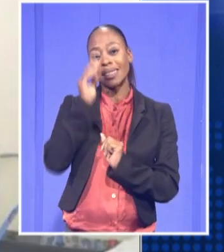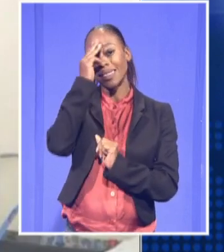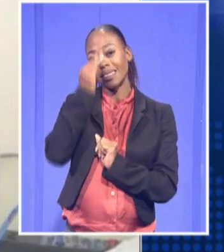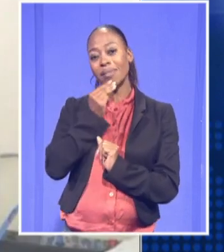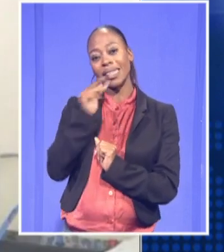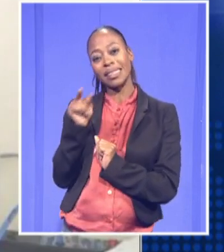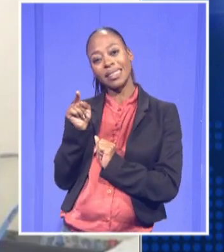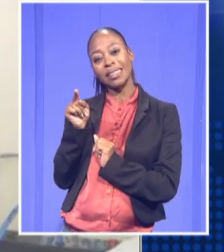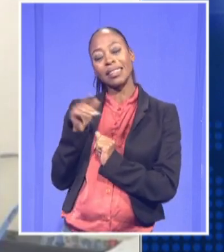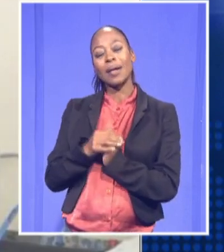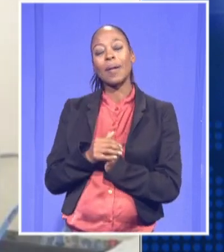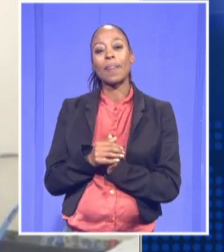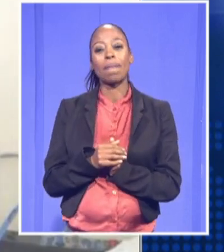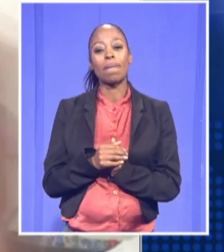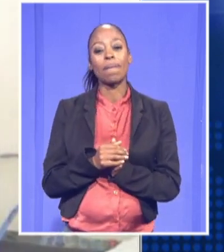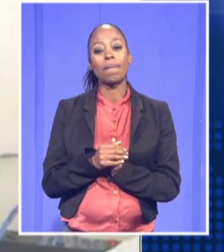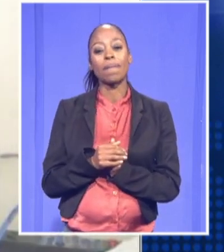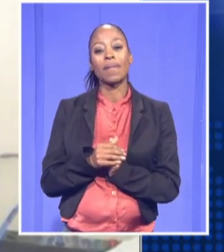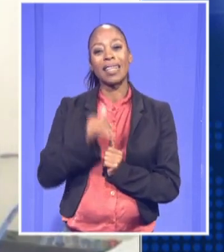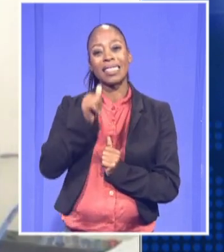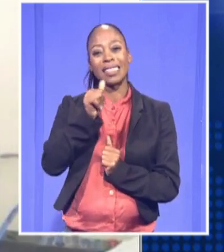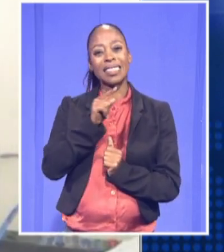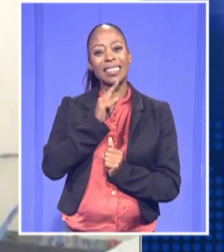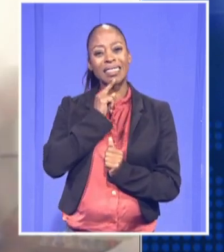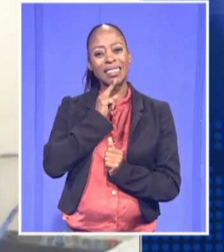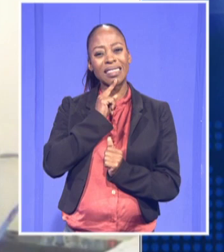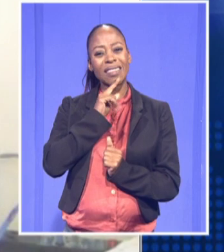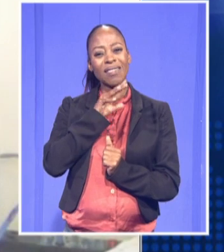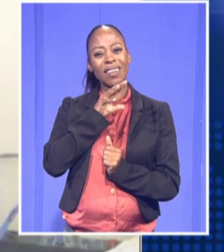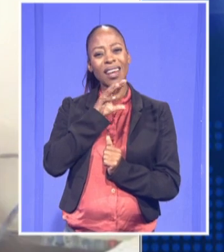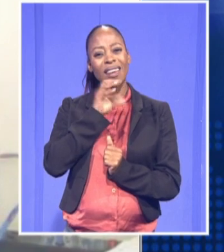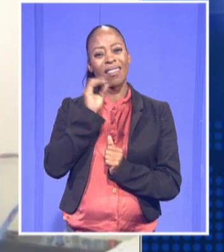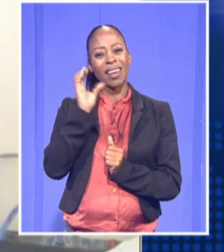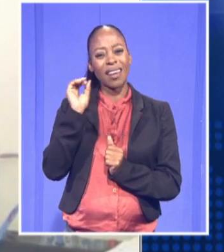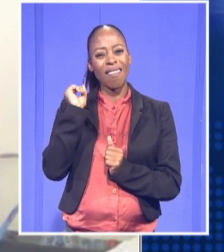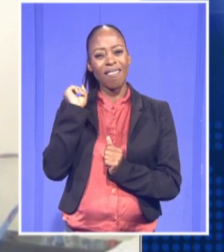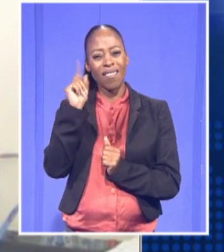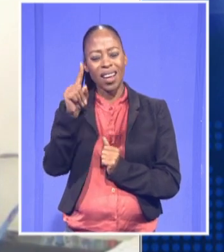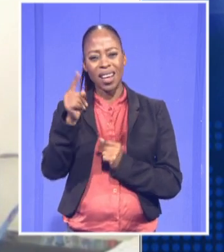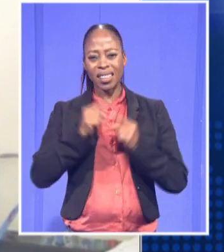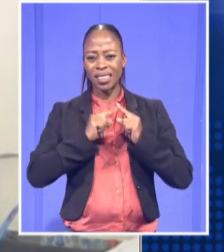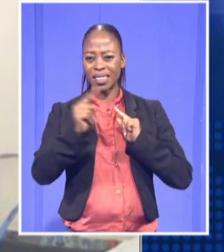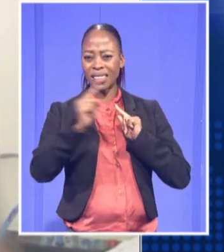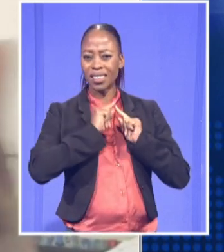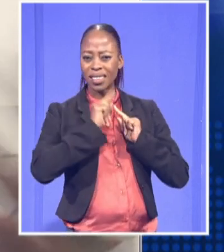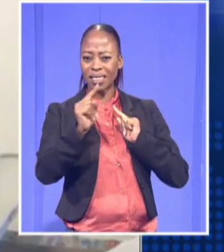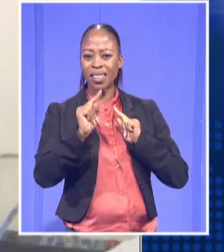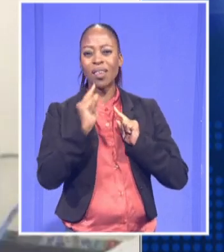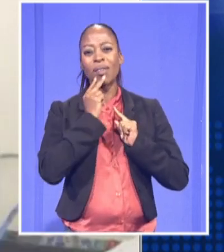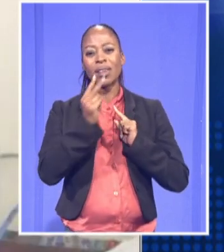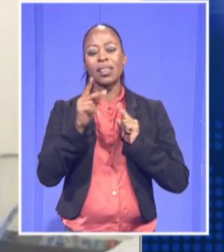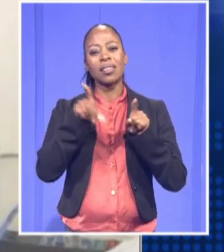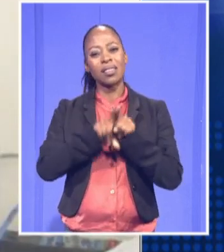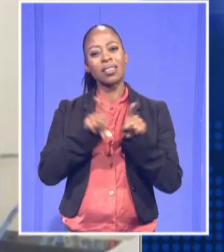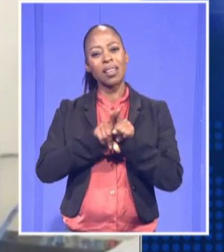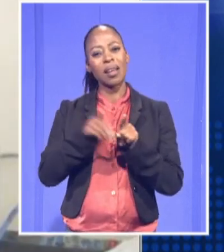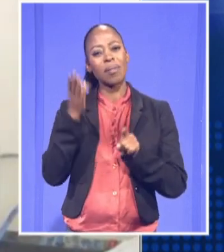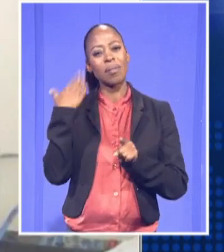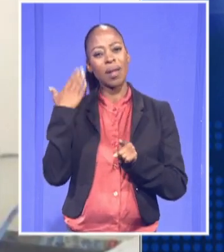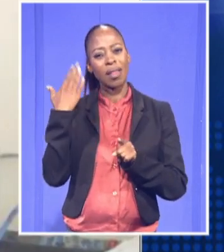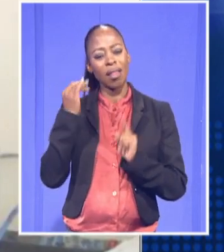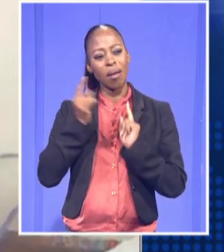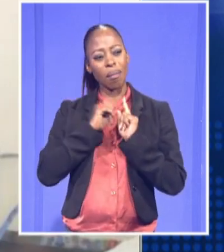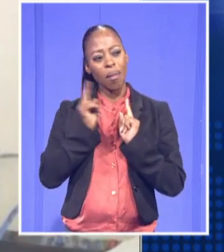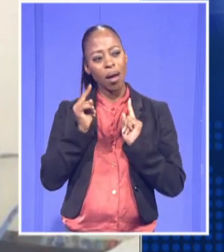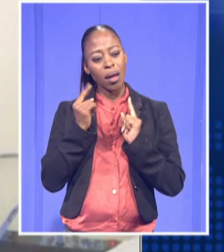is 6,500 light years away. We are seeing it as it was back then. But if we